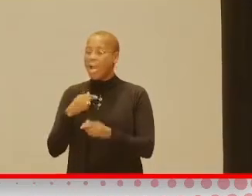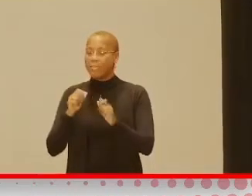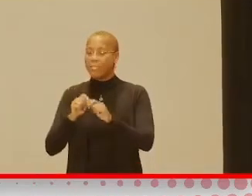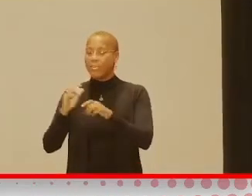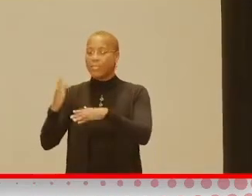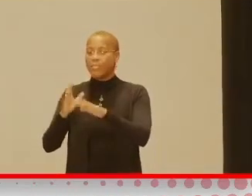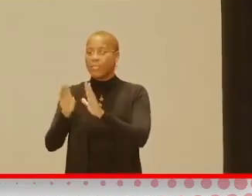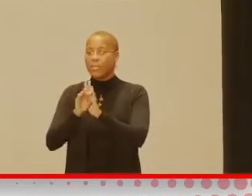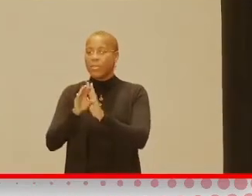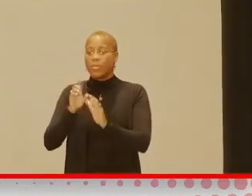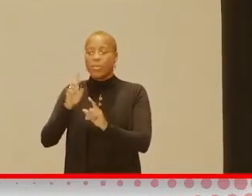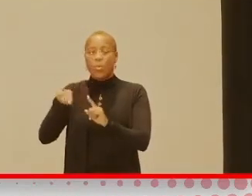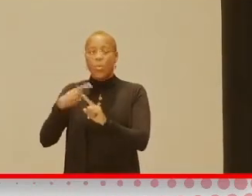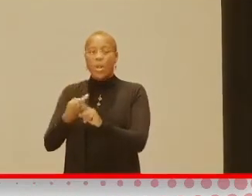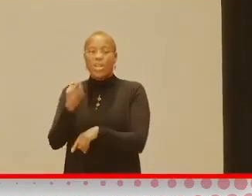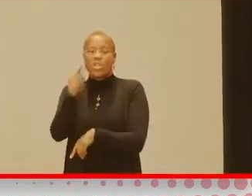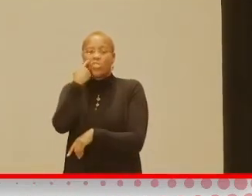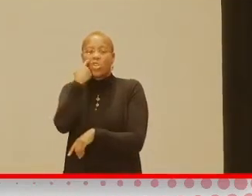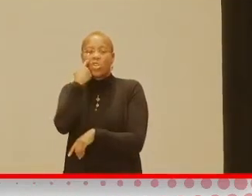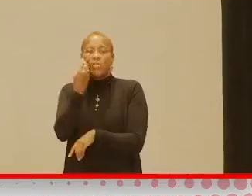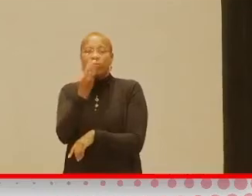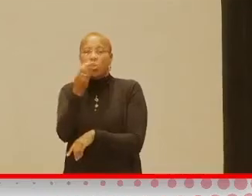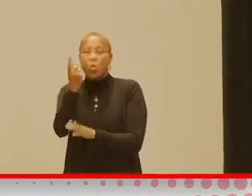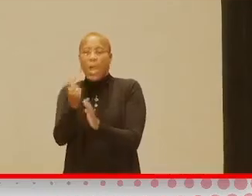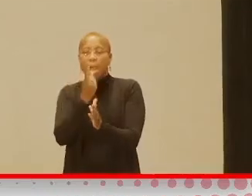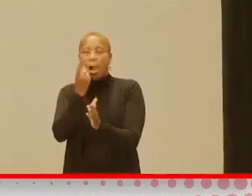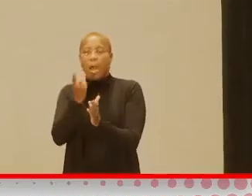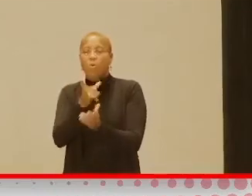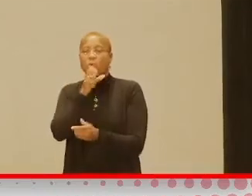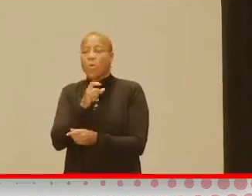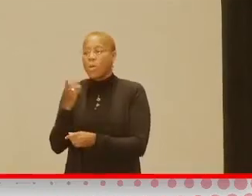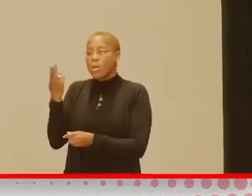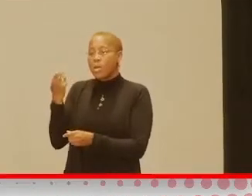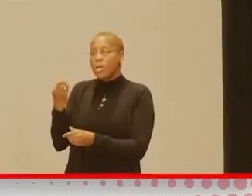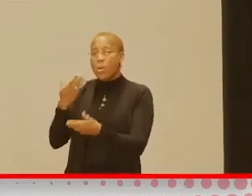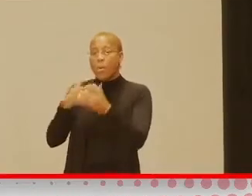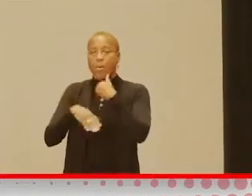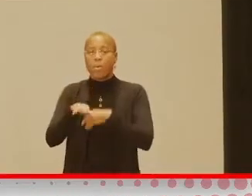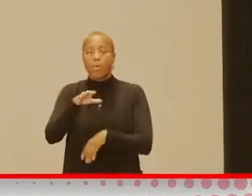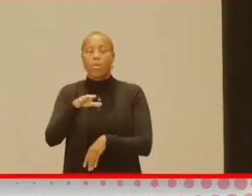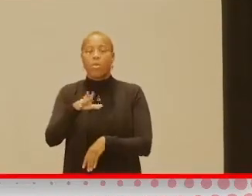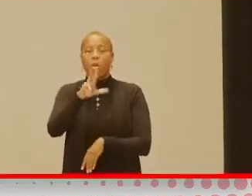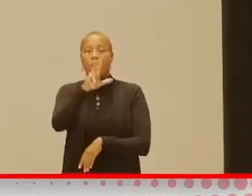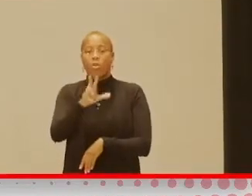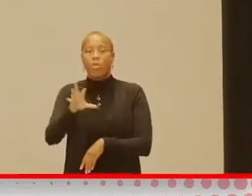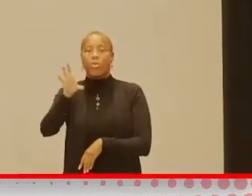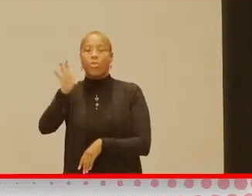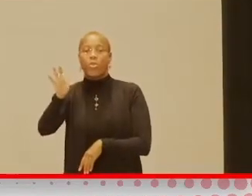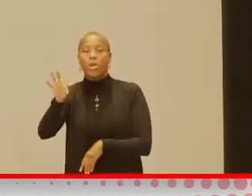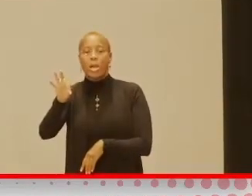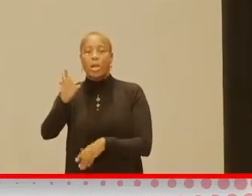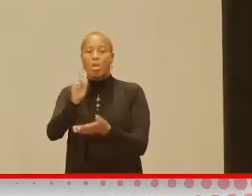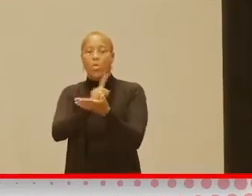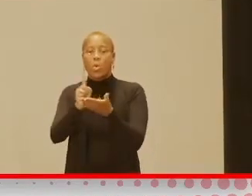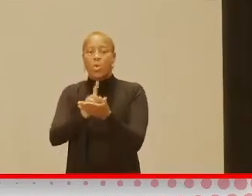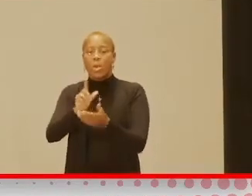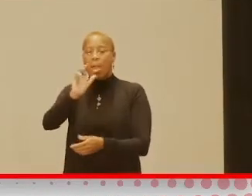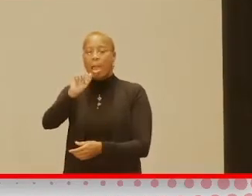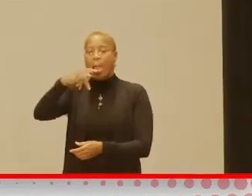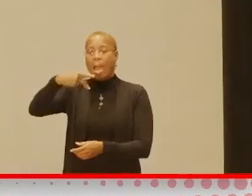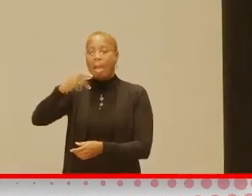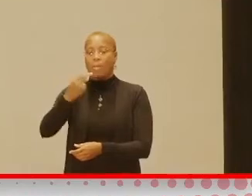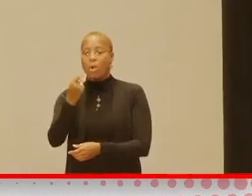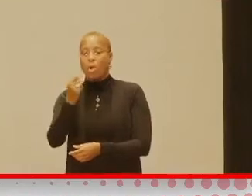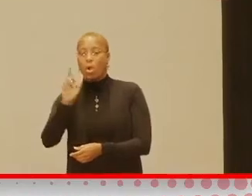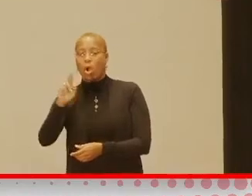So this is Jeremy when he was just hours old. He was born at 39 weeks. His APGAR scores were a 7 and a 9.